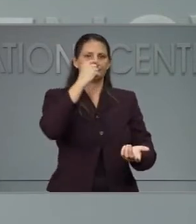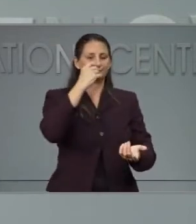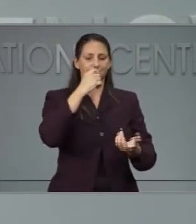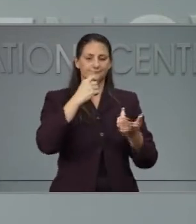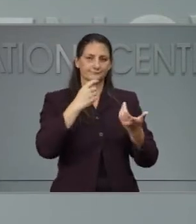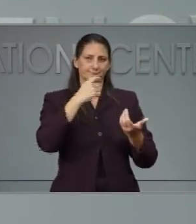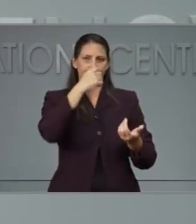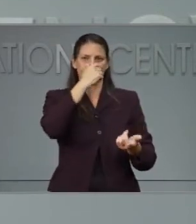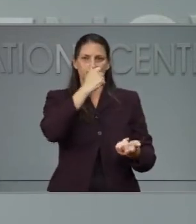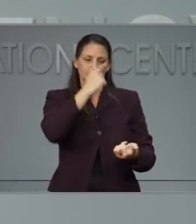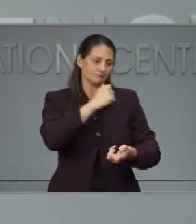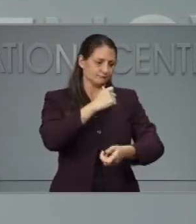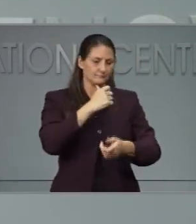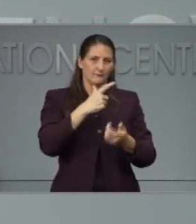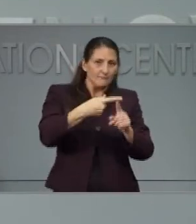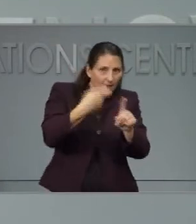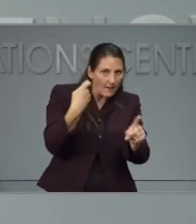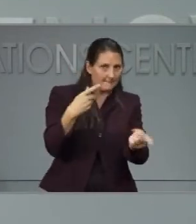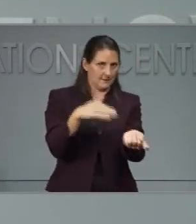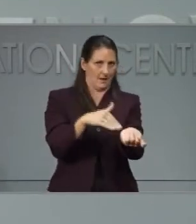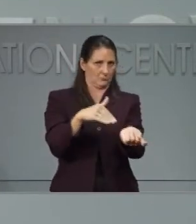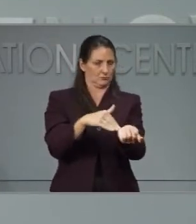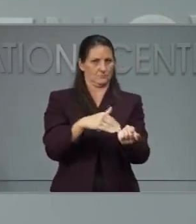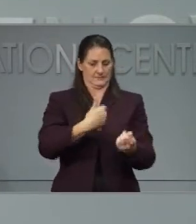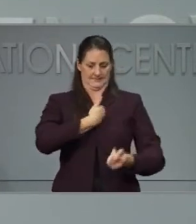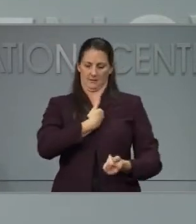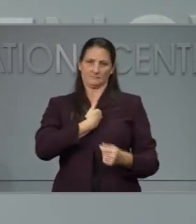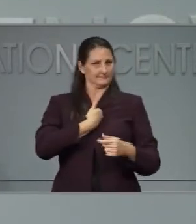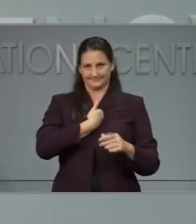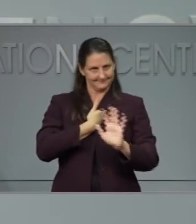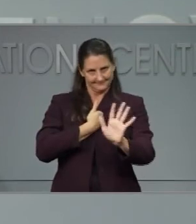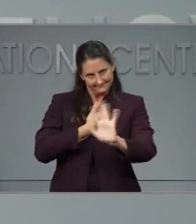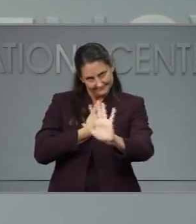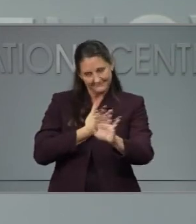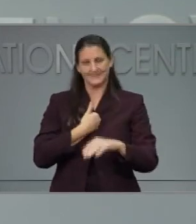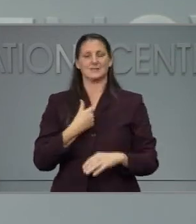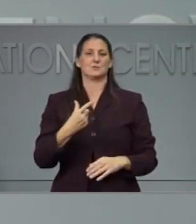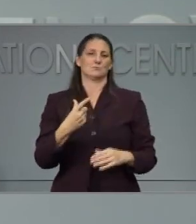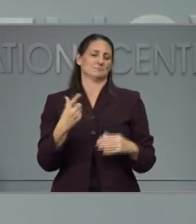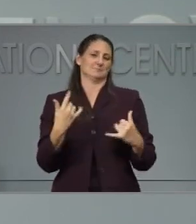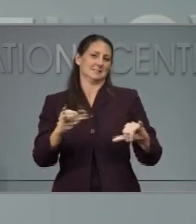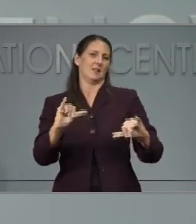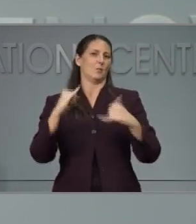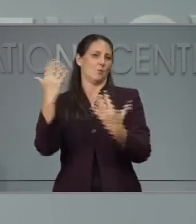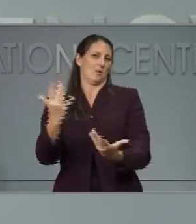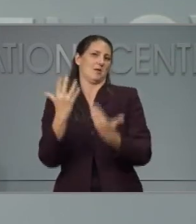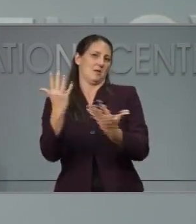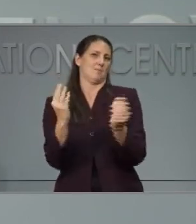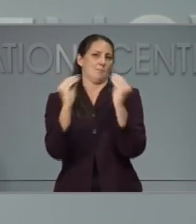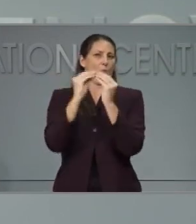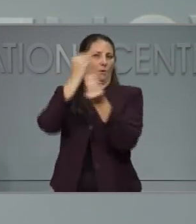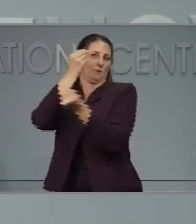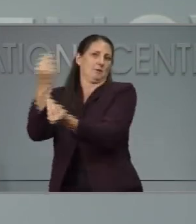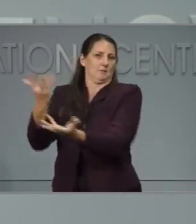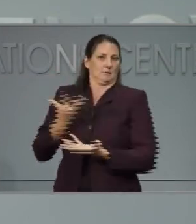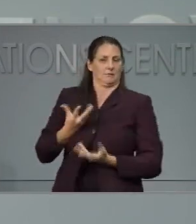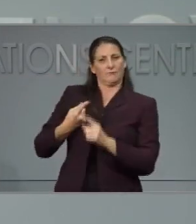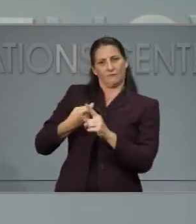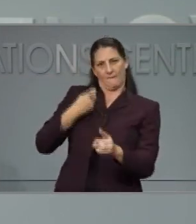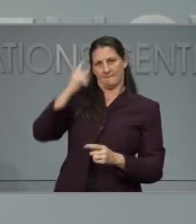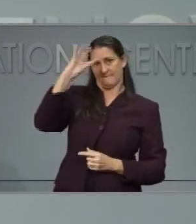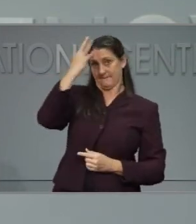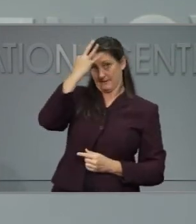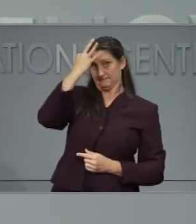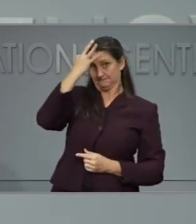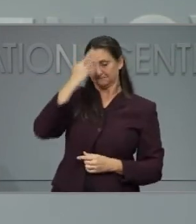of who's going to get get what here in North Carolina. So stay tuned as we learn more from the federal government on that. As far as skilled